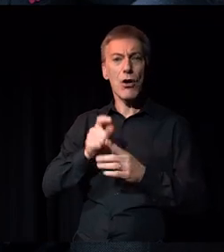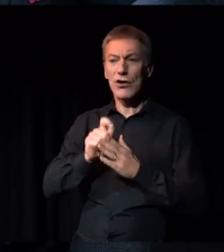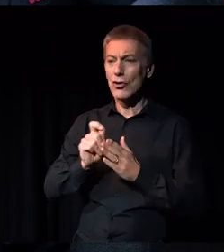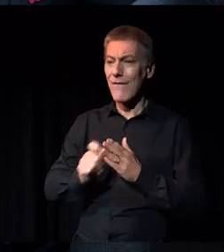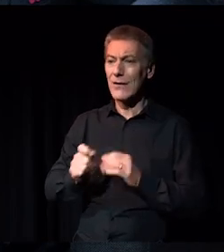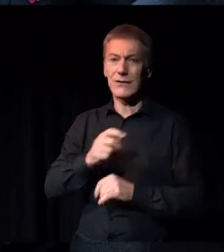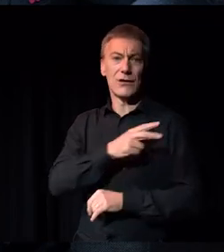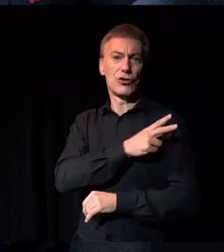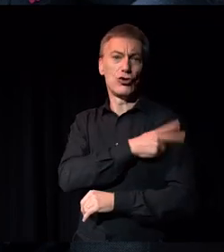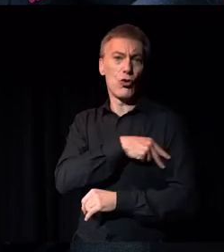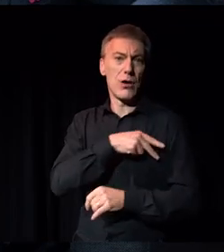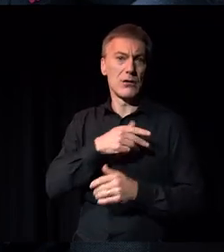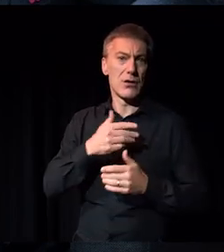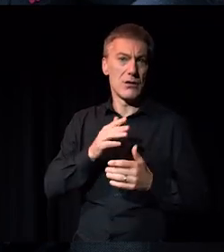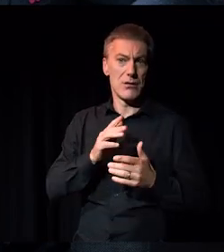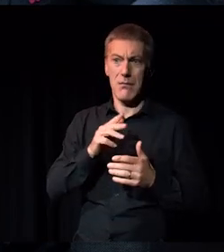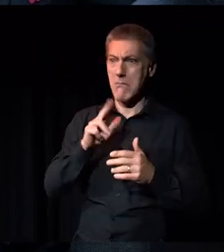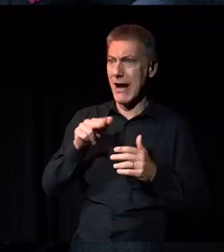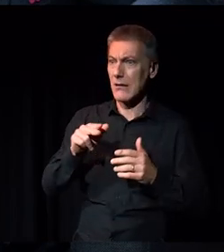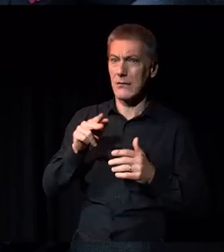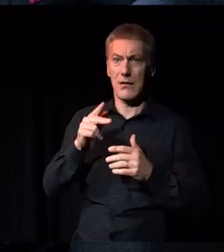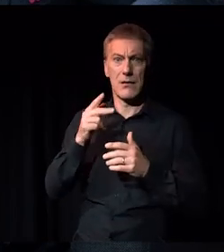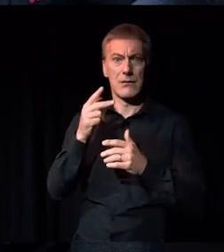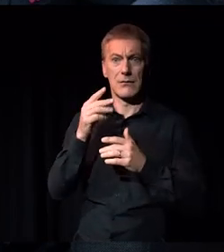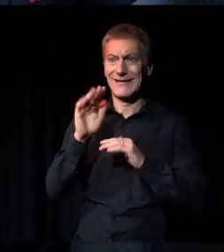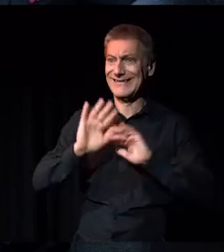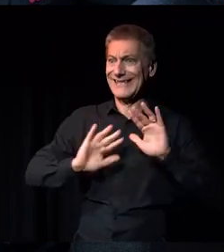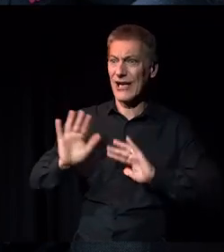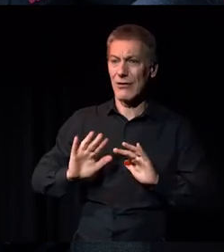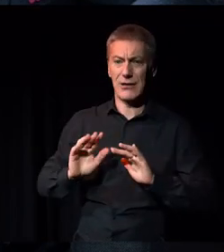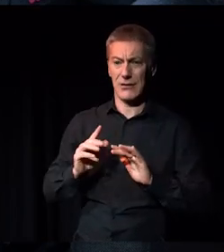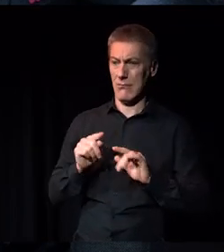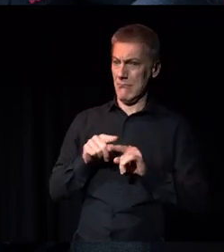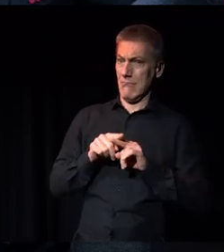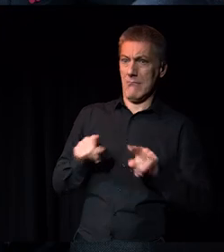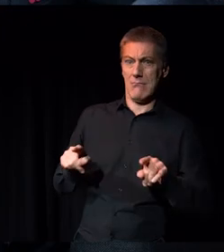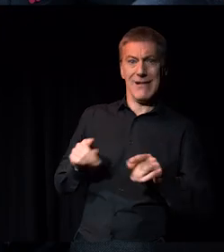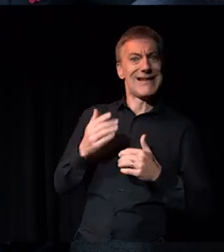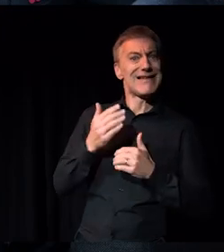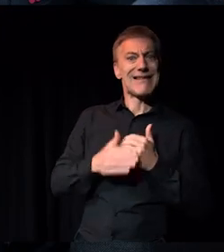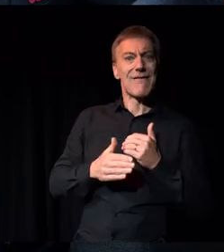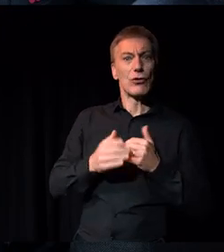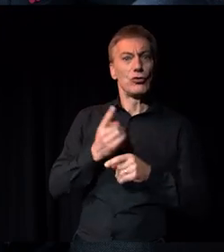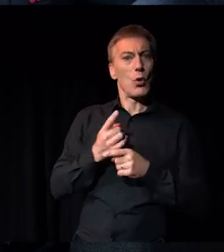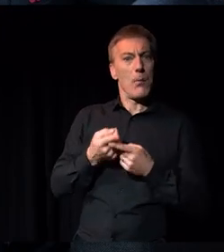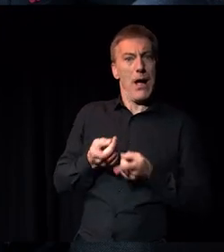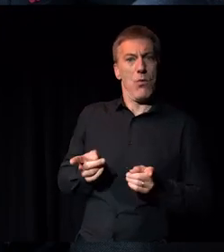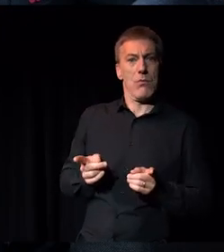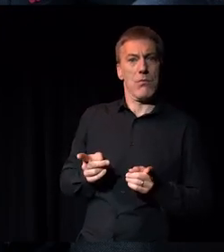guards and, you know, the painters and decorators all get forgotten from painting this picture of the sector.